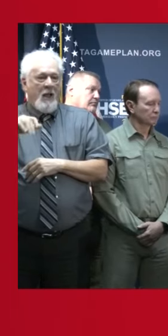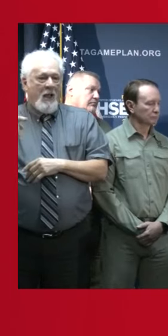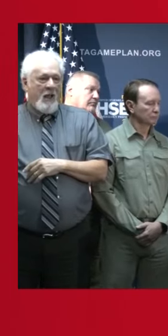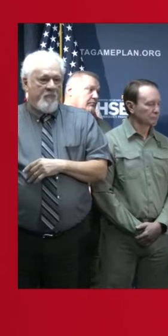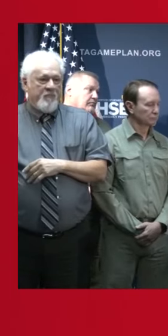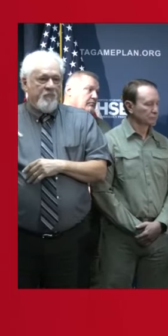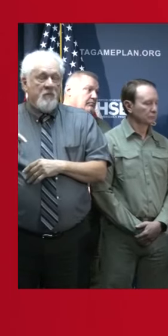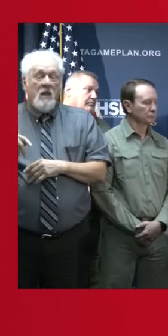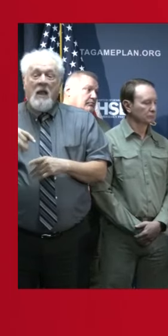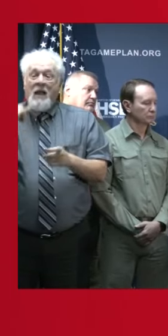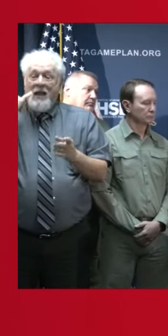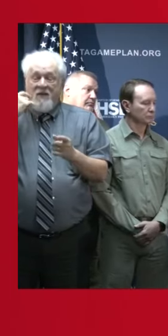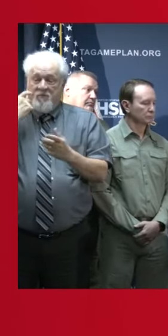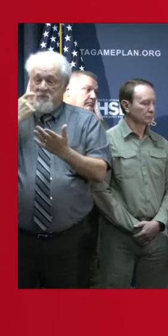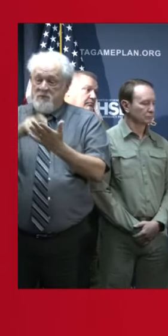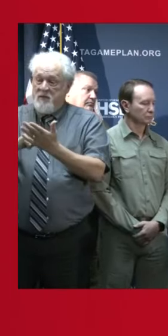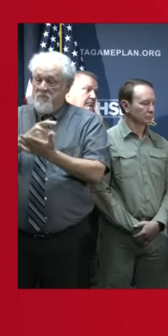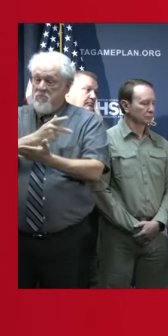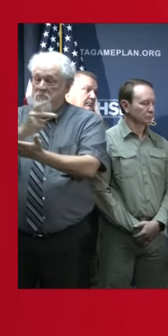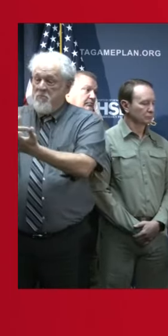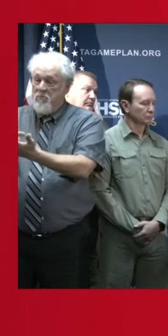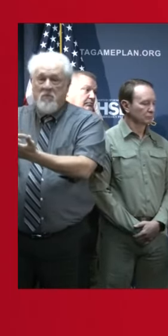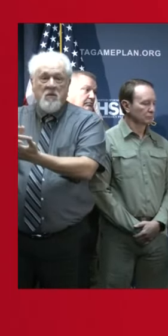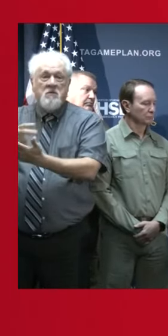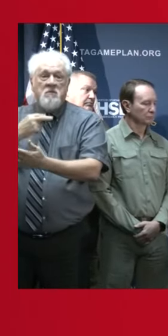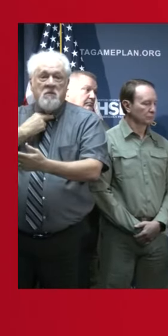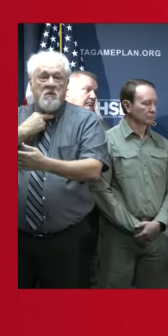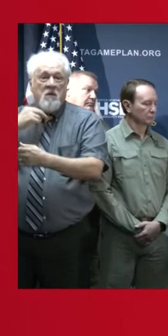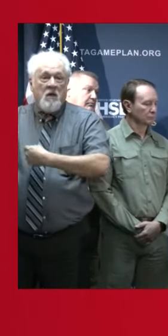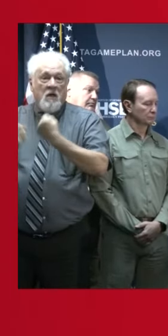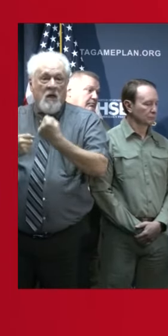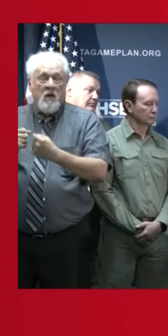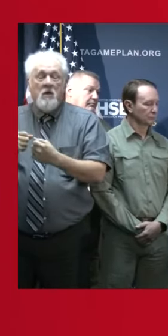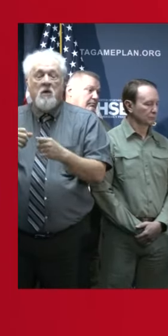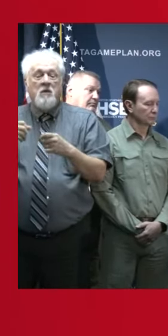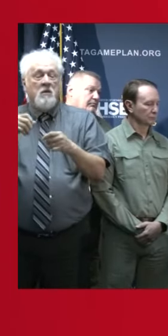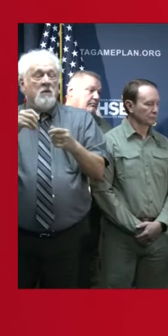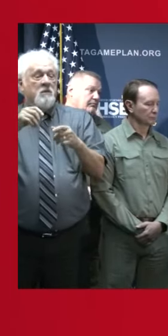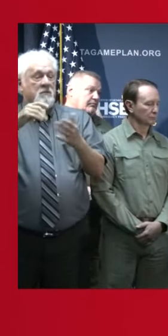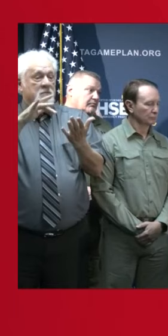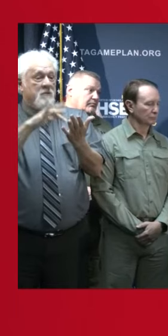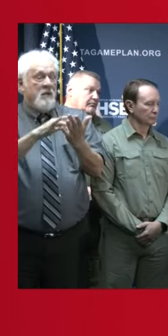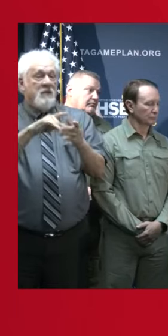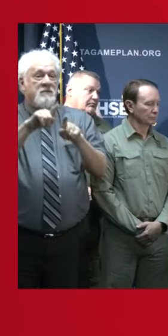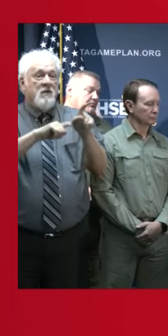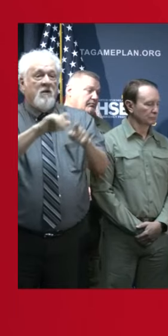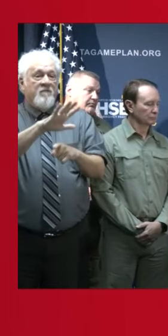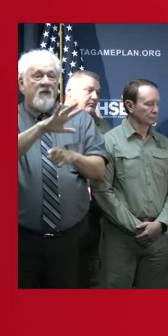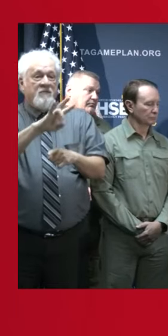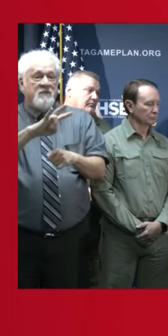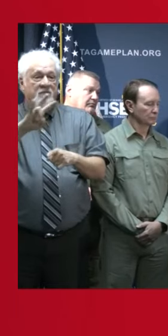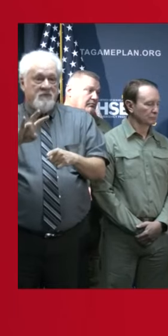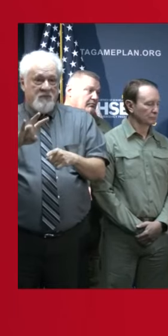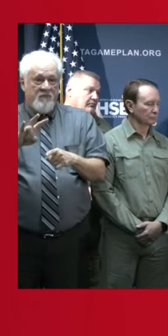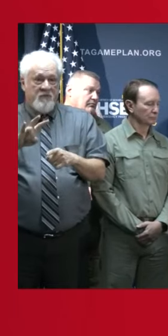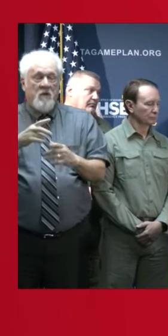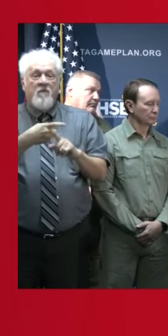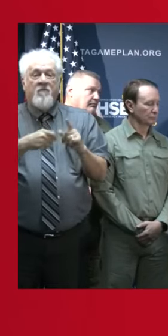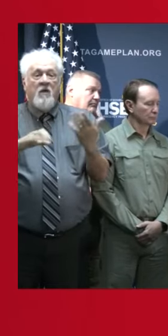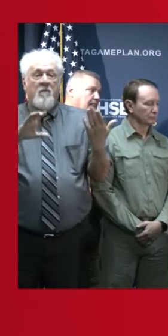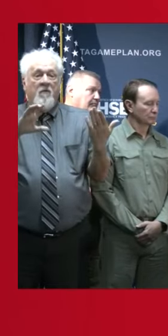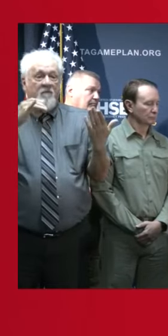report stalled vehicles on the interstate or roadways, Star 577 or Star LSP, from your cell phone,